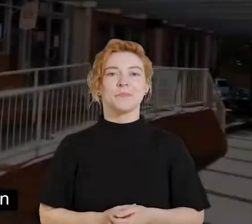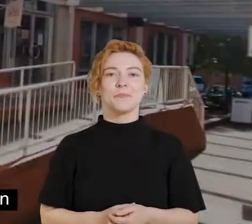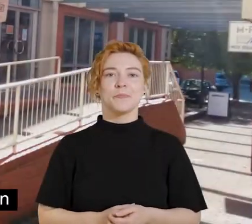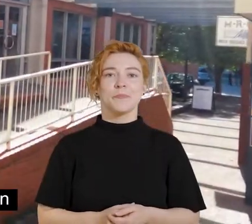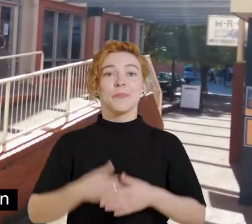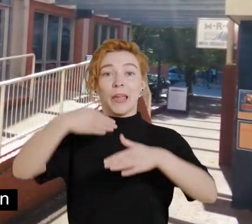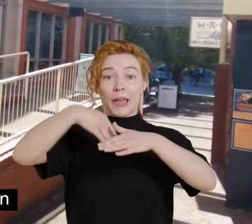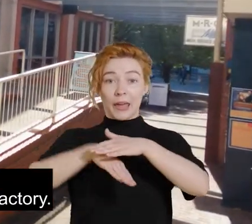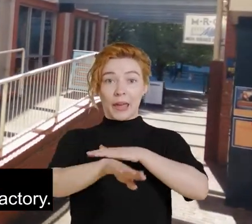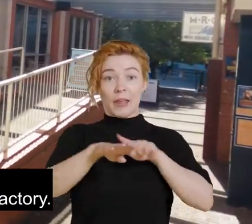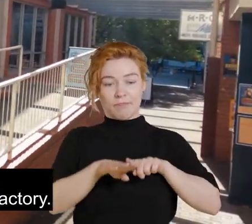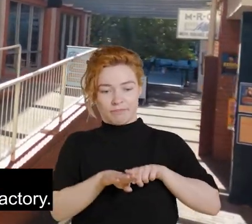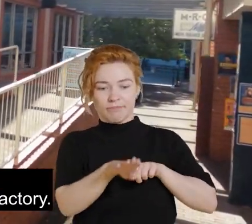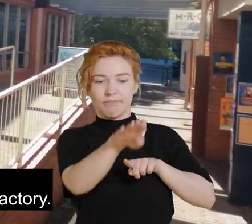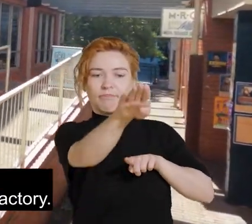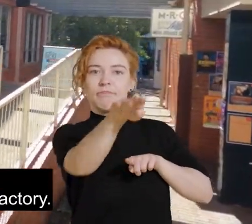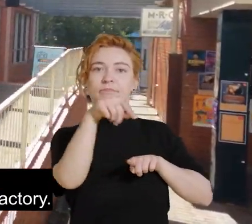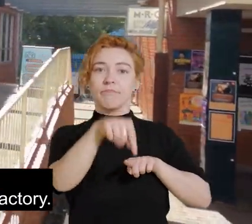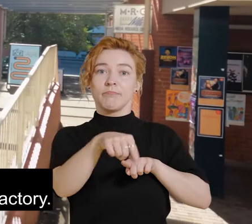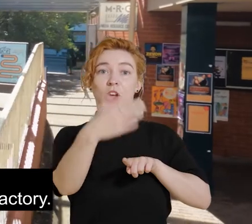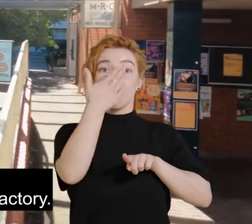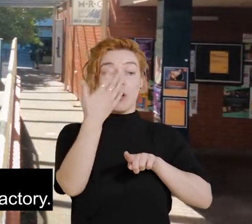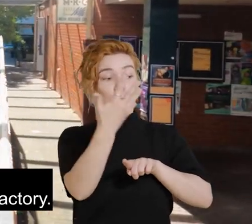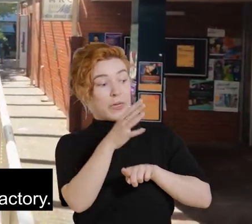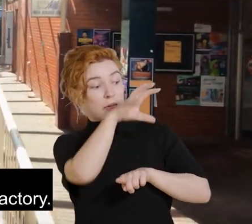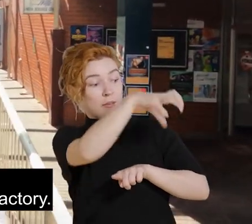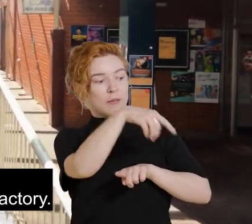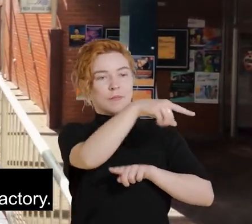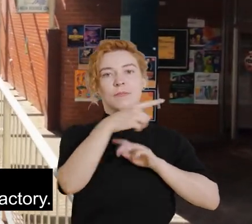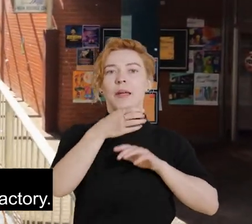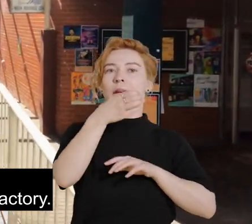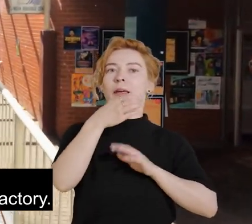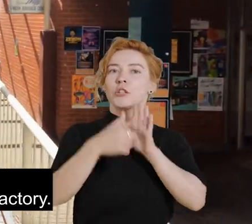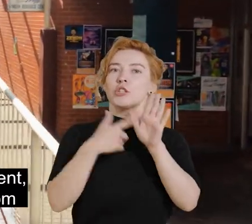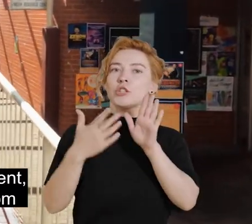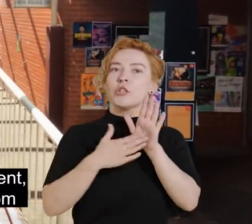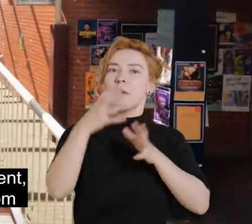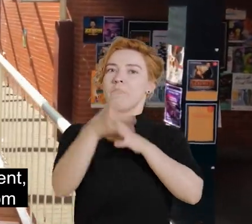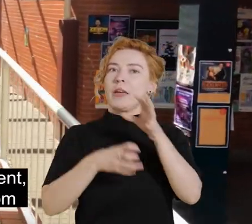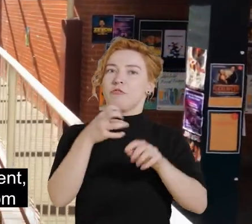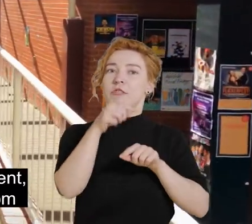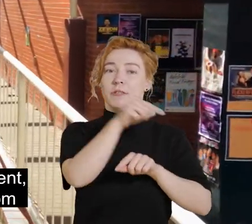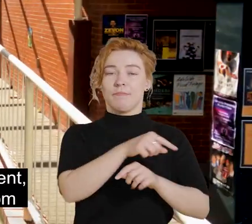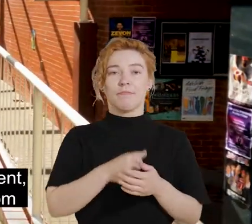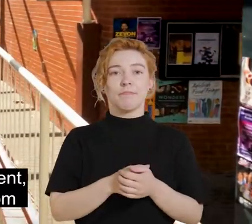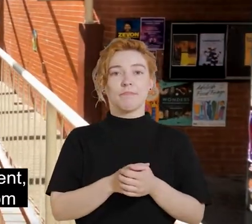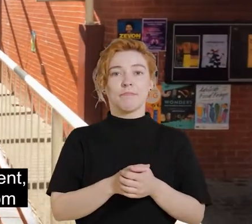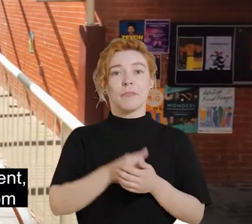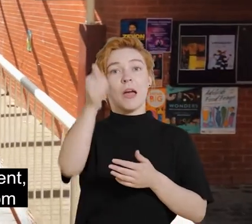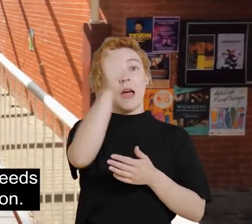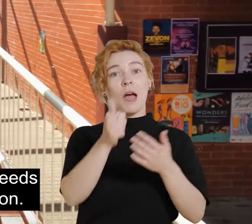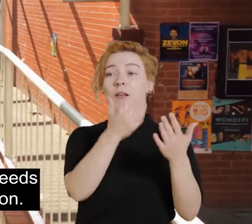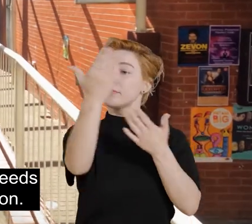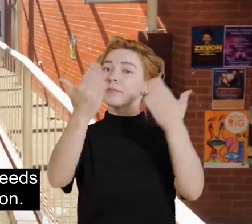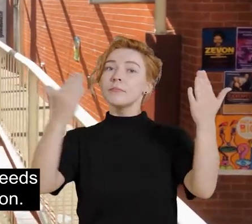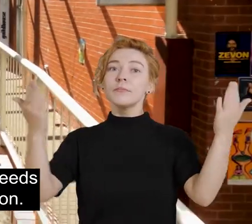The entrance to ACE Open is via an access ramp that runs in front of the Jam Factory. As every exhibition is different, the format of the